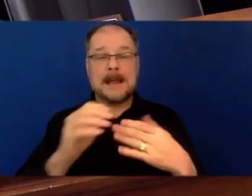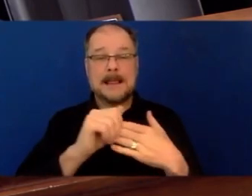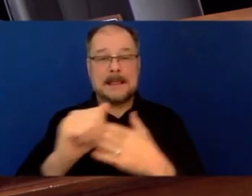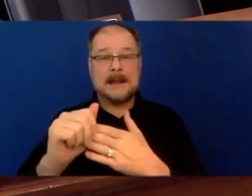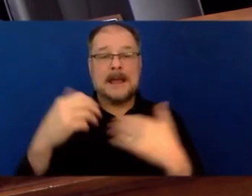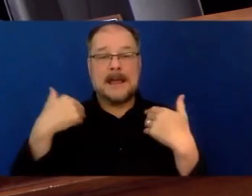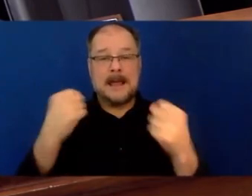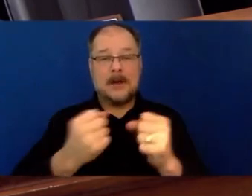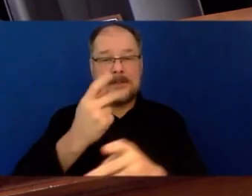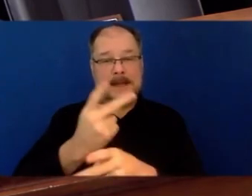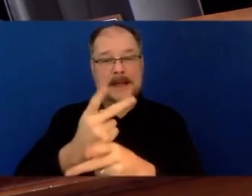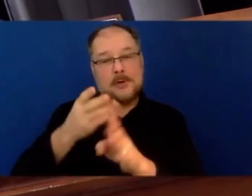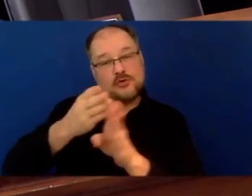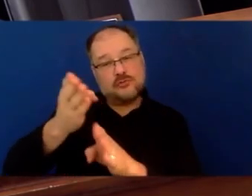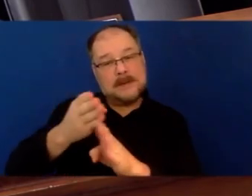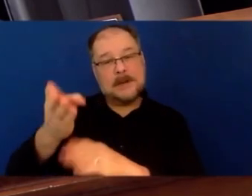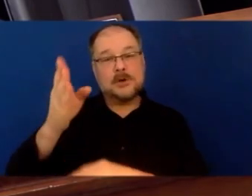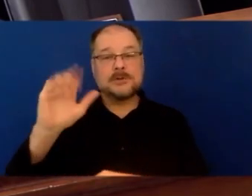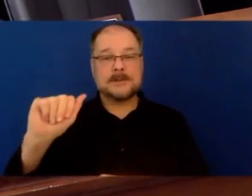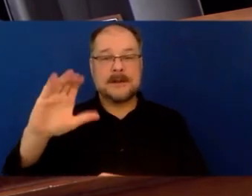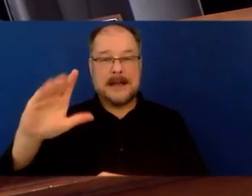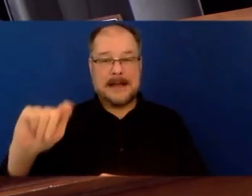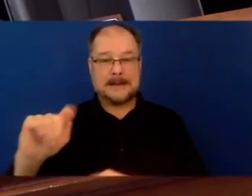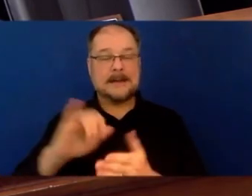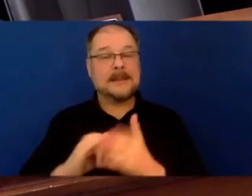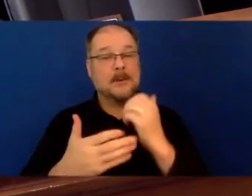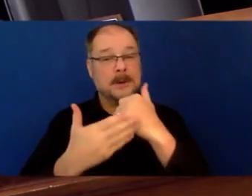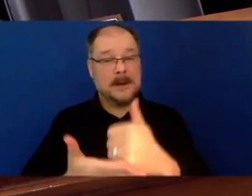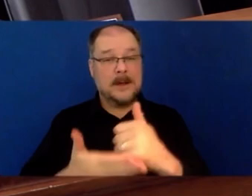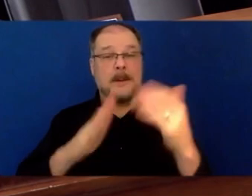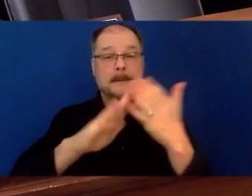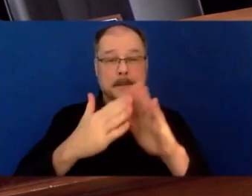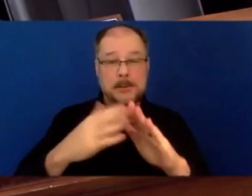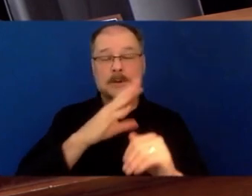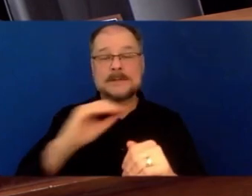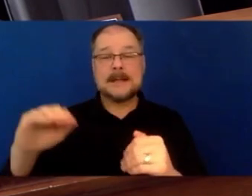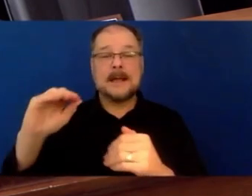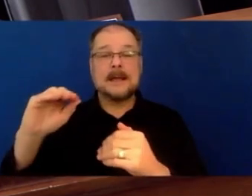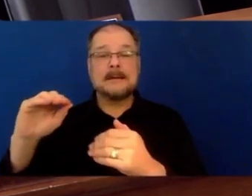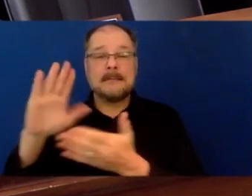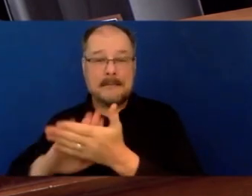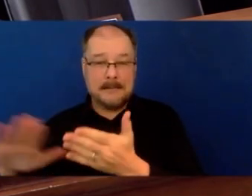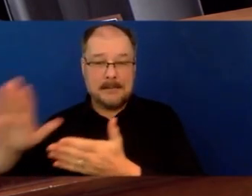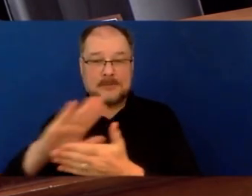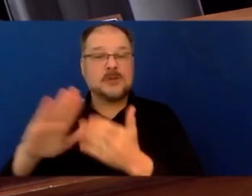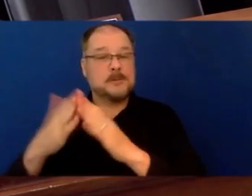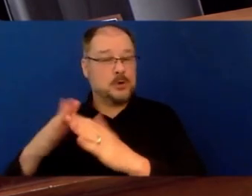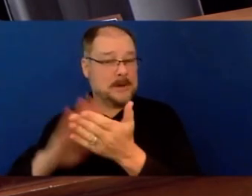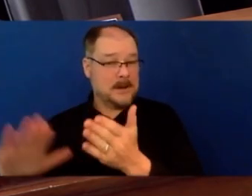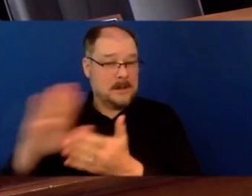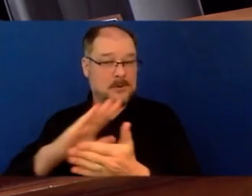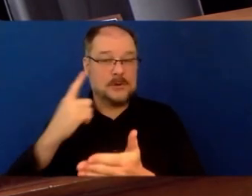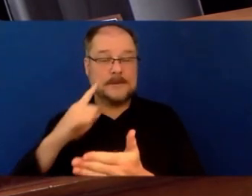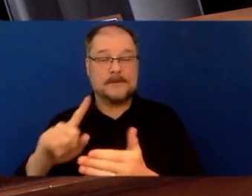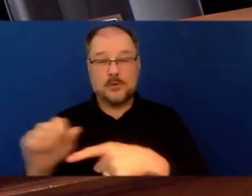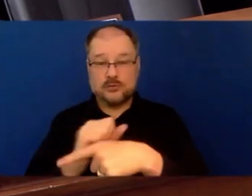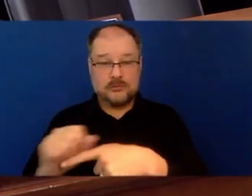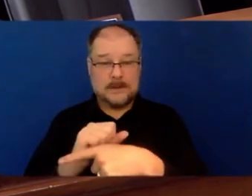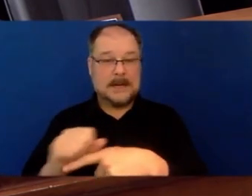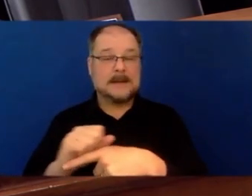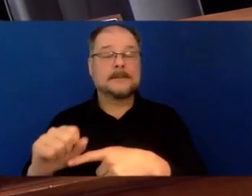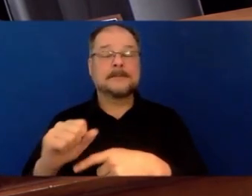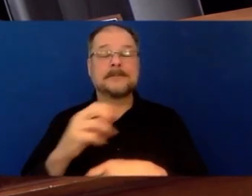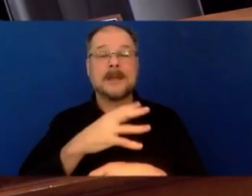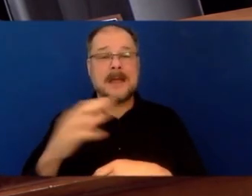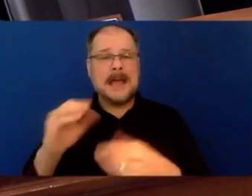The bill would help community colleges prepare the next generation of health care workers. Students should have the opportunity to gain on-the-job